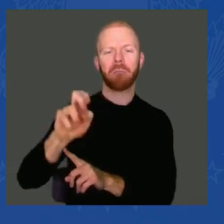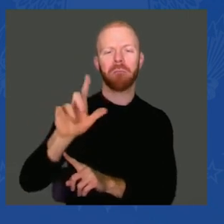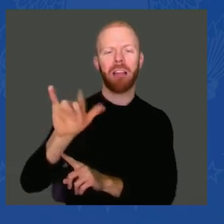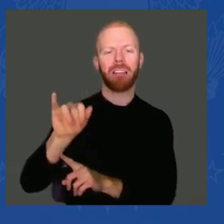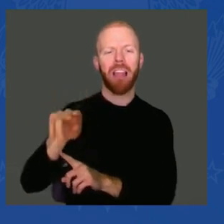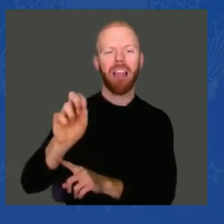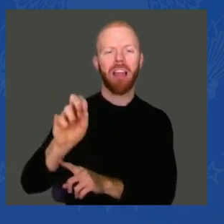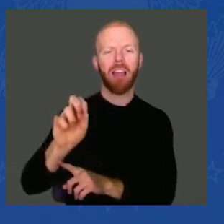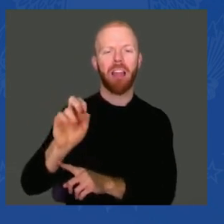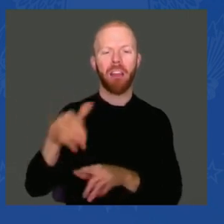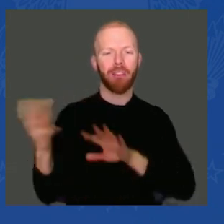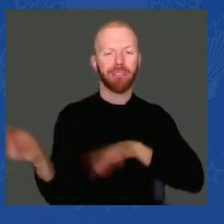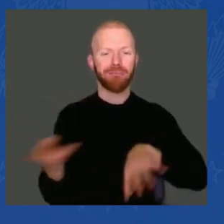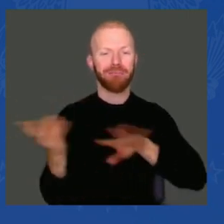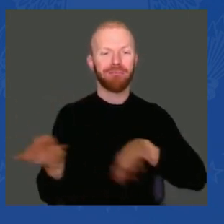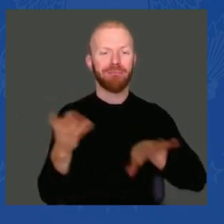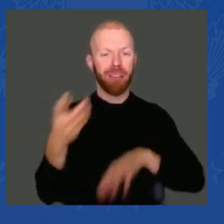finished.